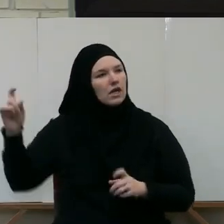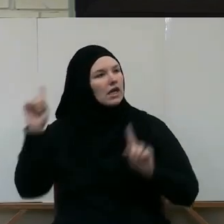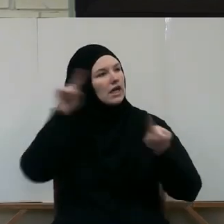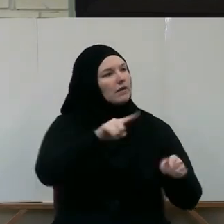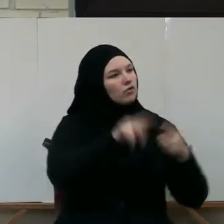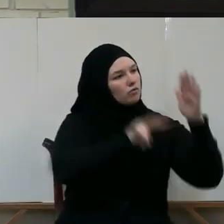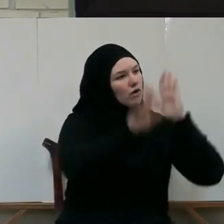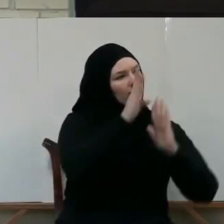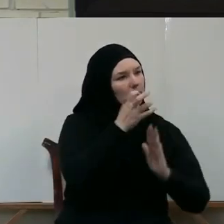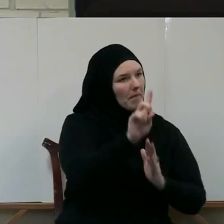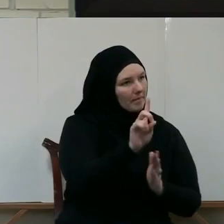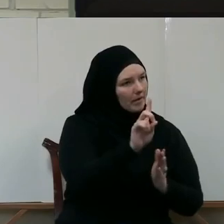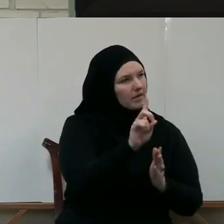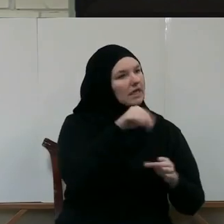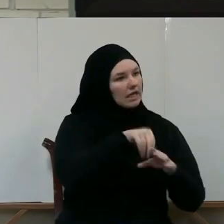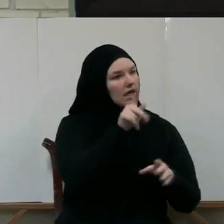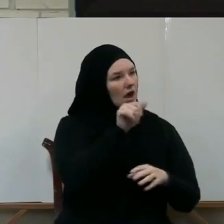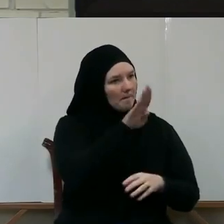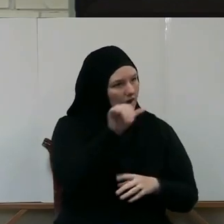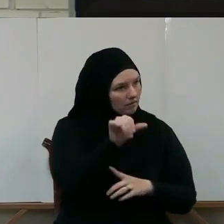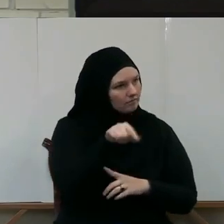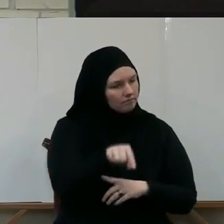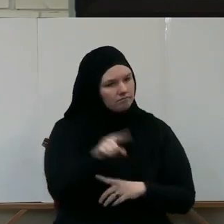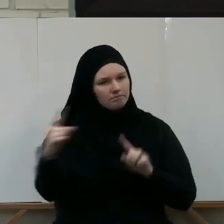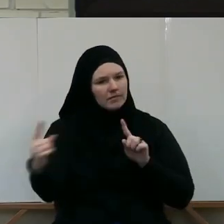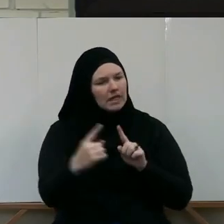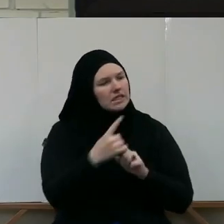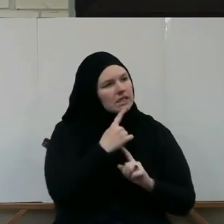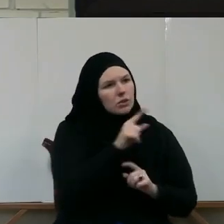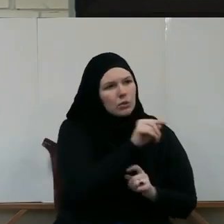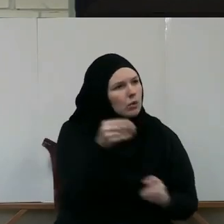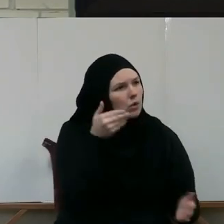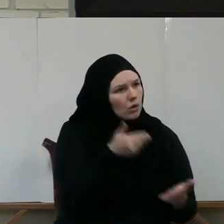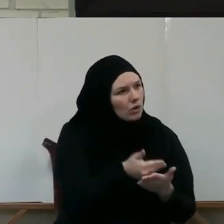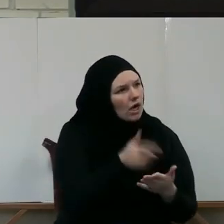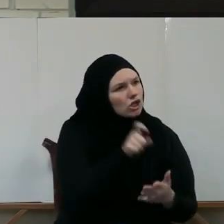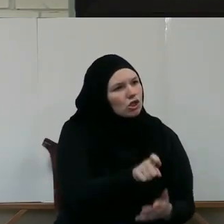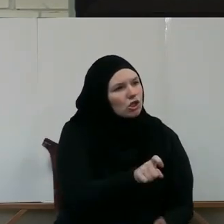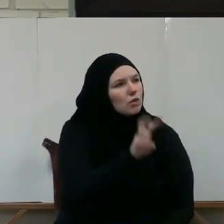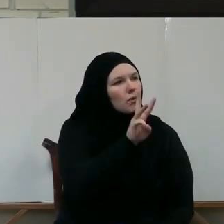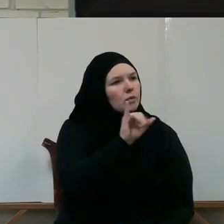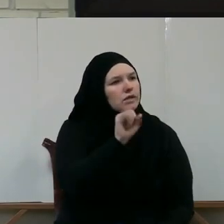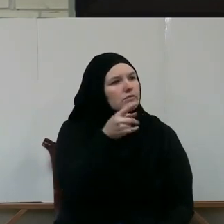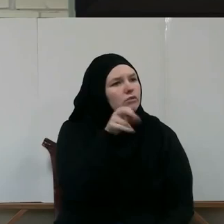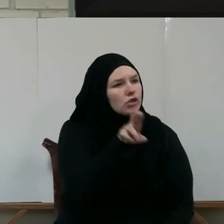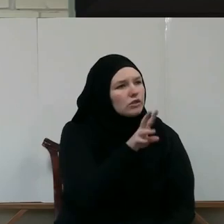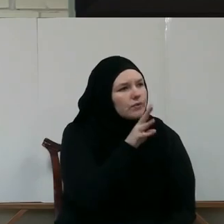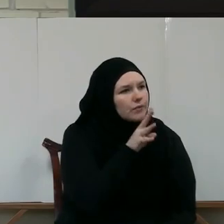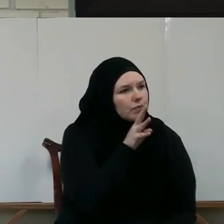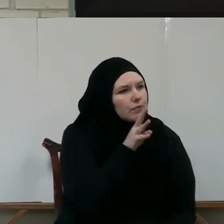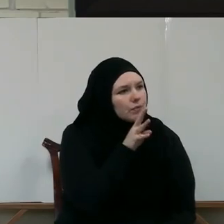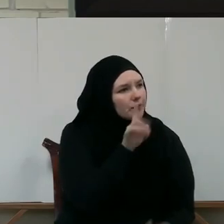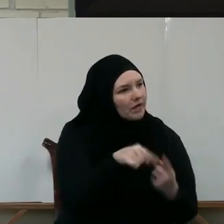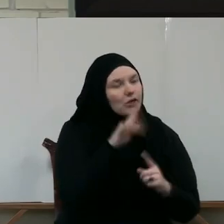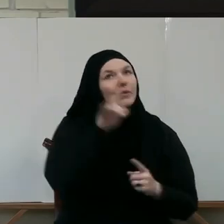Him Is Allah Too close So I should whisper When I